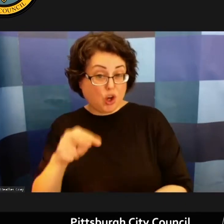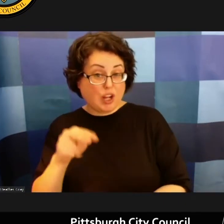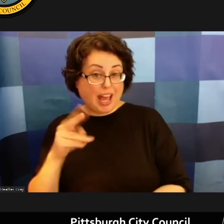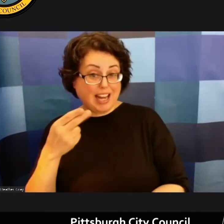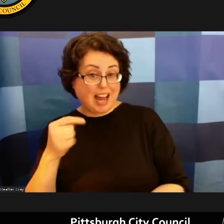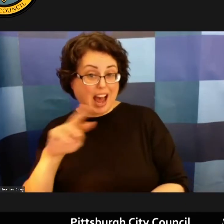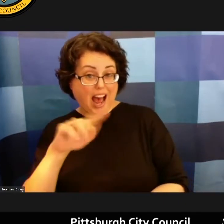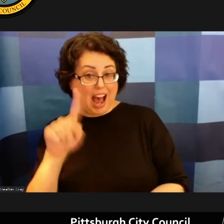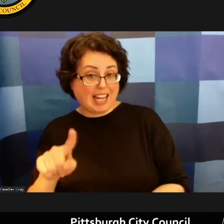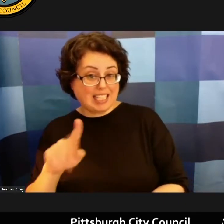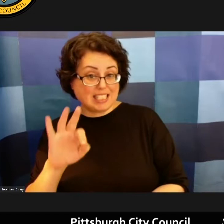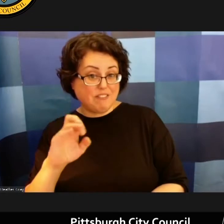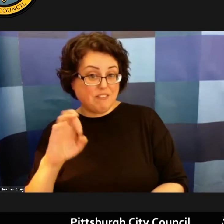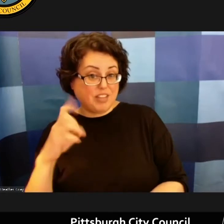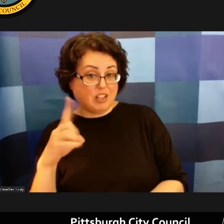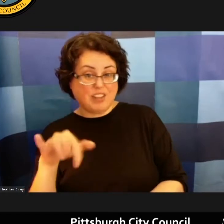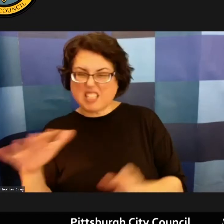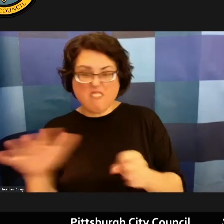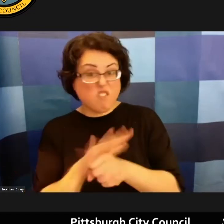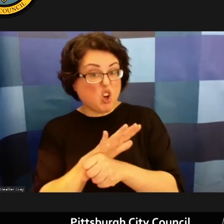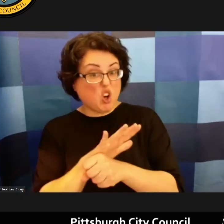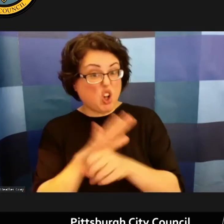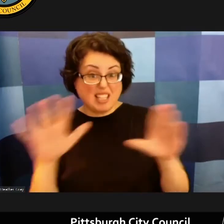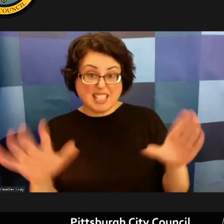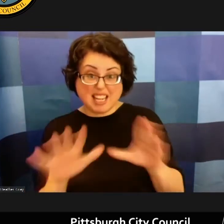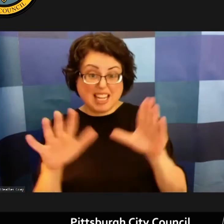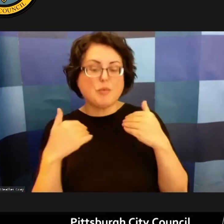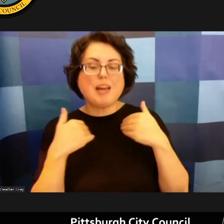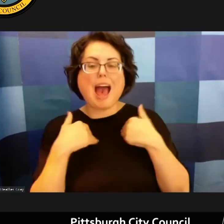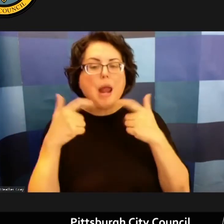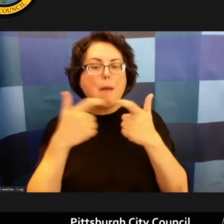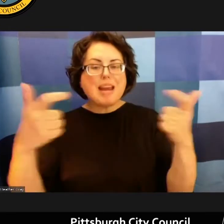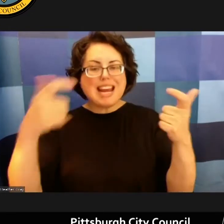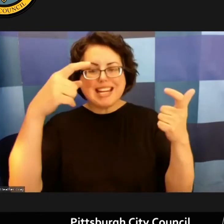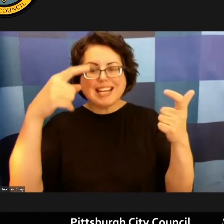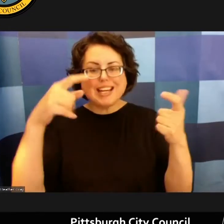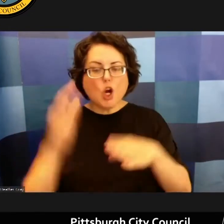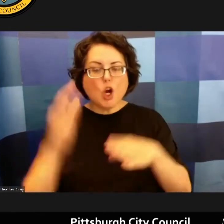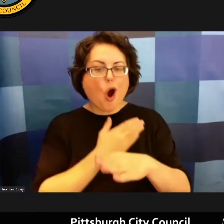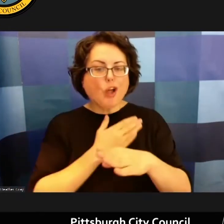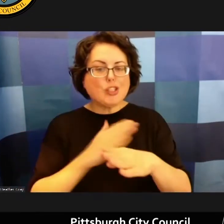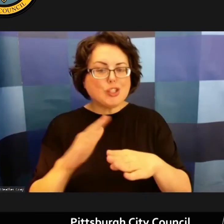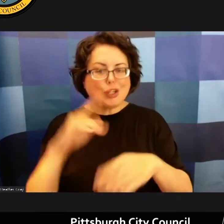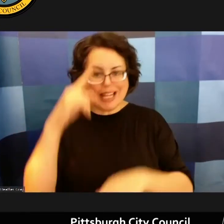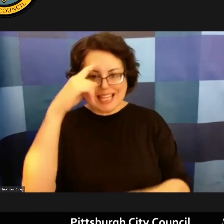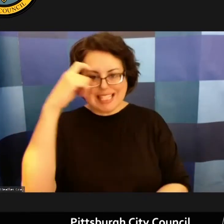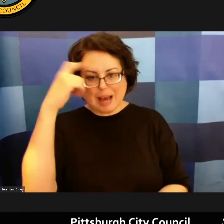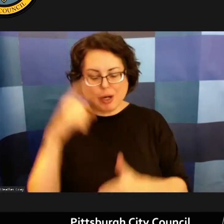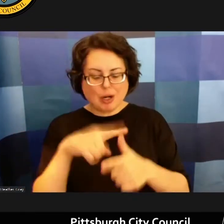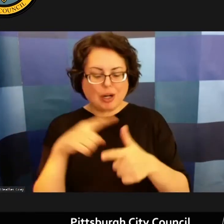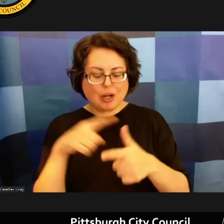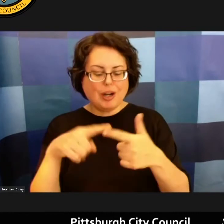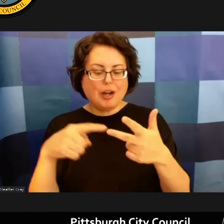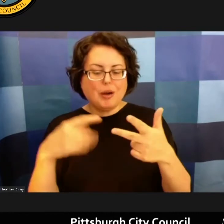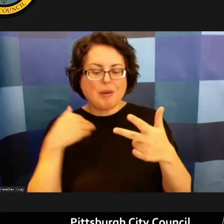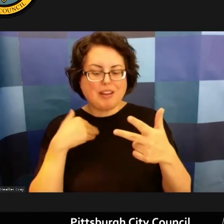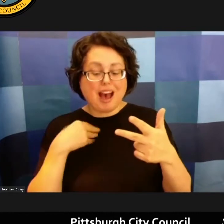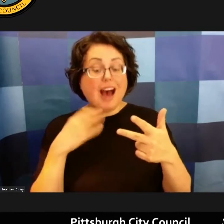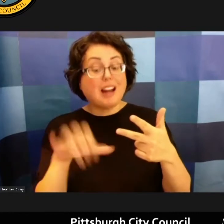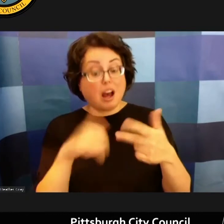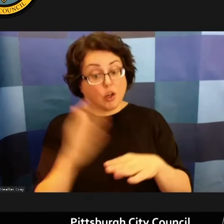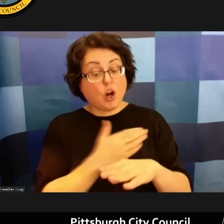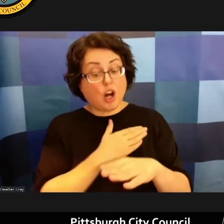games um we've had a large concert over the summertime um we've had uh additional concerts announced for next year